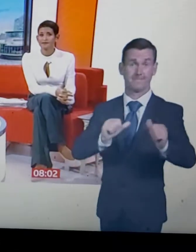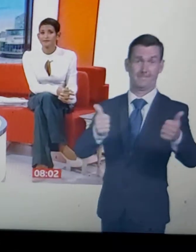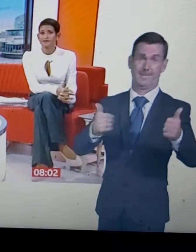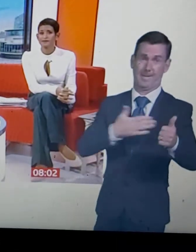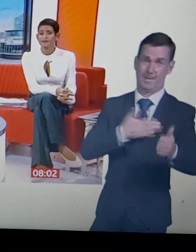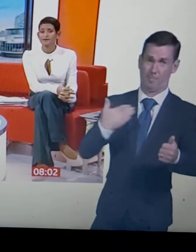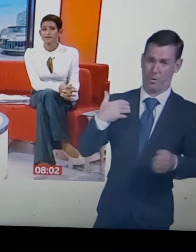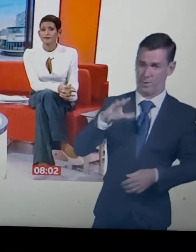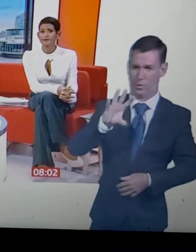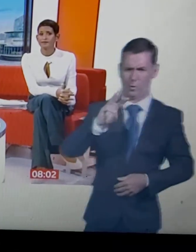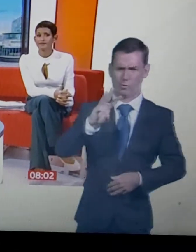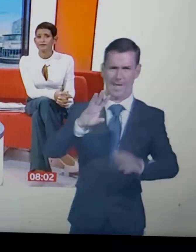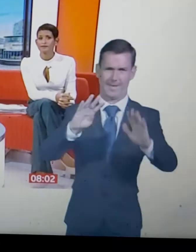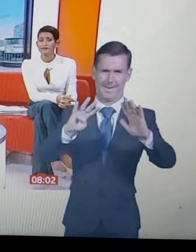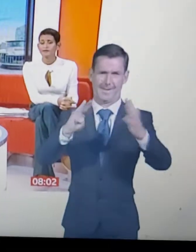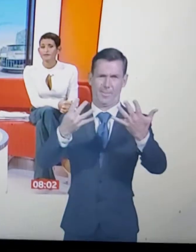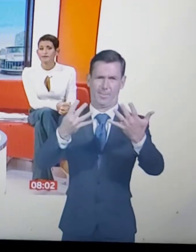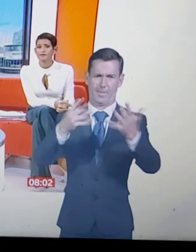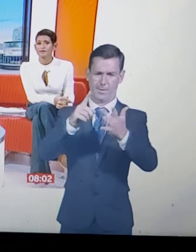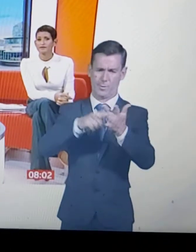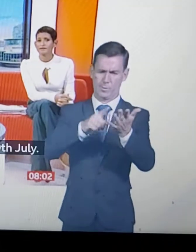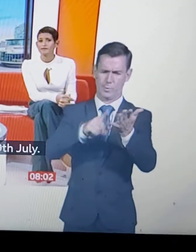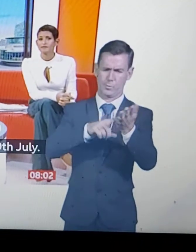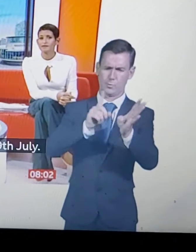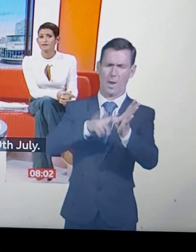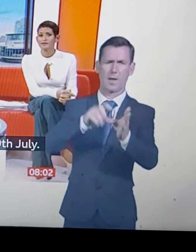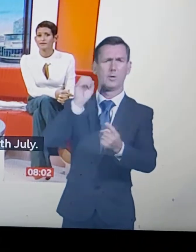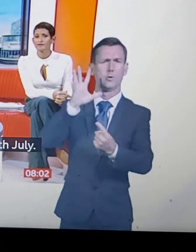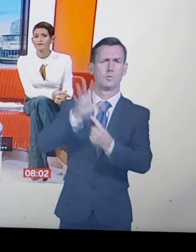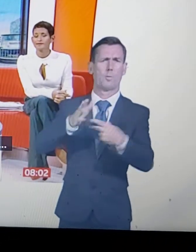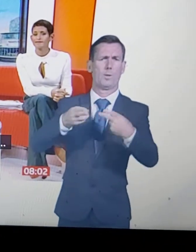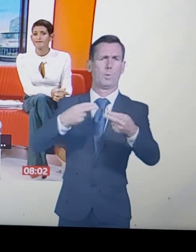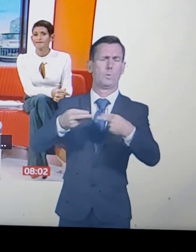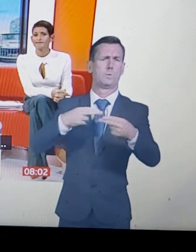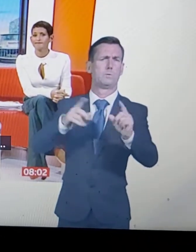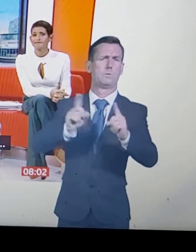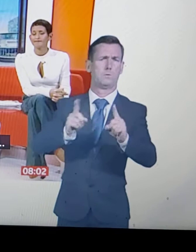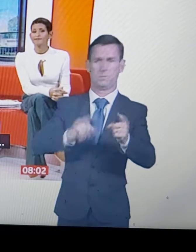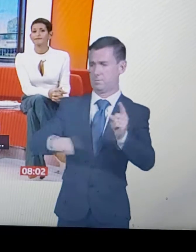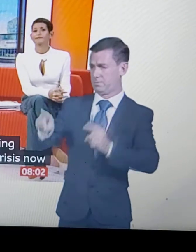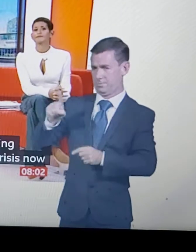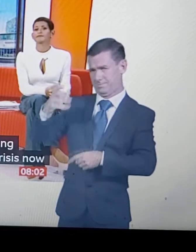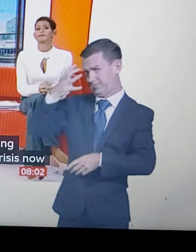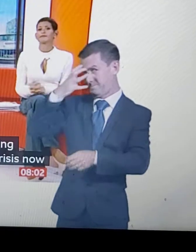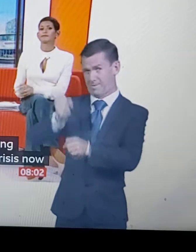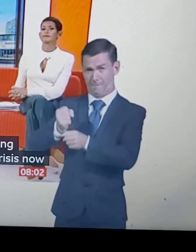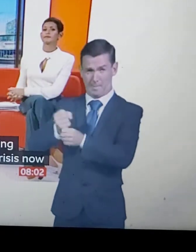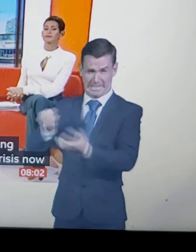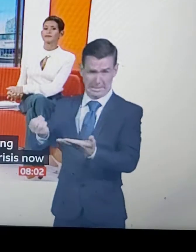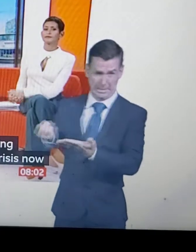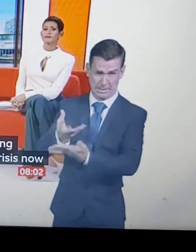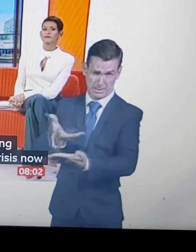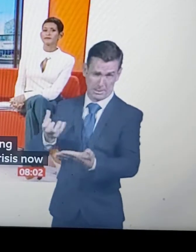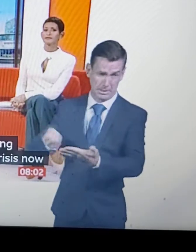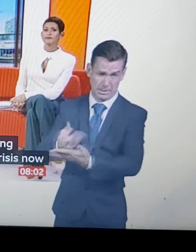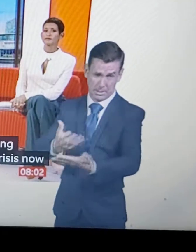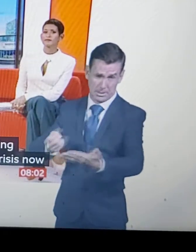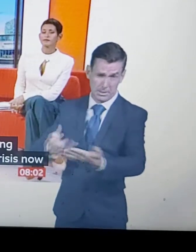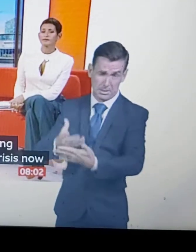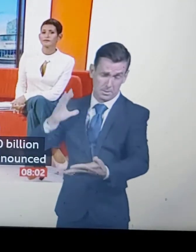The 9th of July, our top story today, the cost of dealing with coronavirus crisis now stands at nearly £190 billion